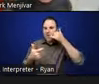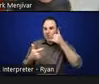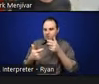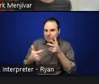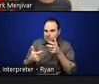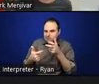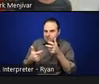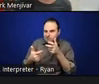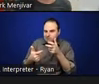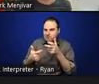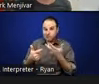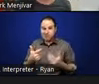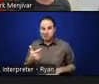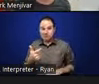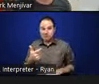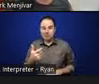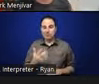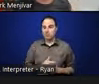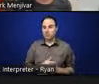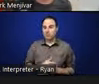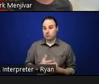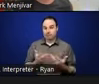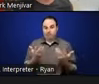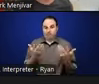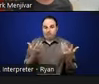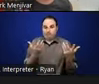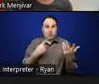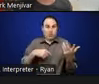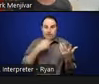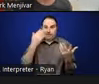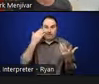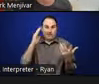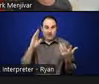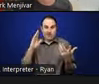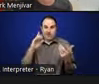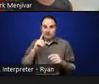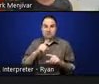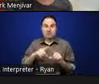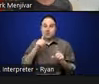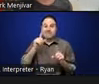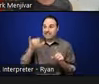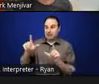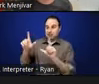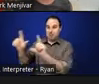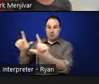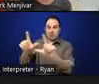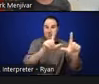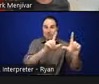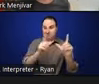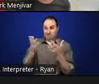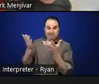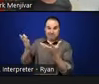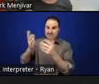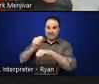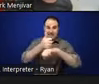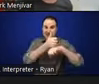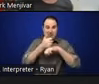And so we didn't even know, I mean, the exhibition was actually really set up. You could still experience it totally distanced, but you could listen